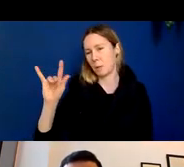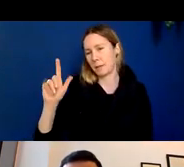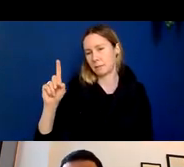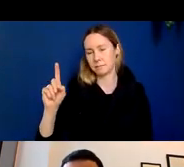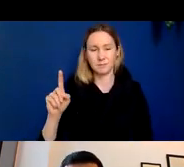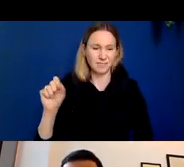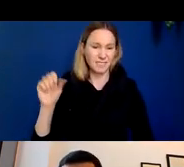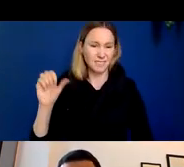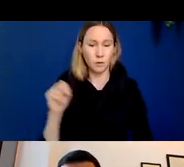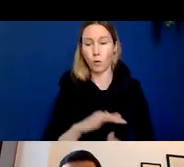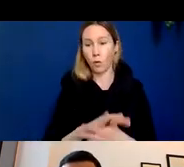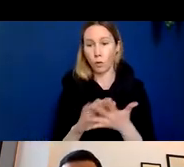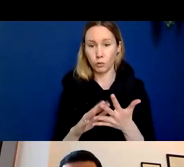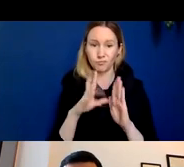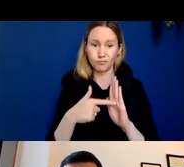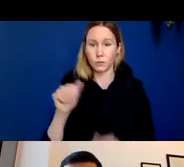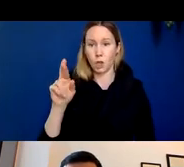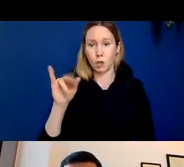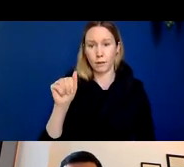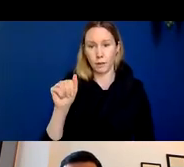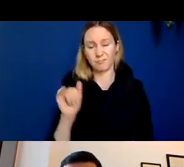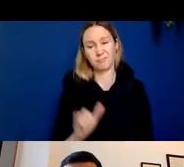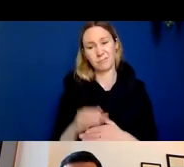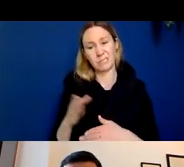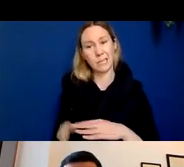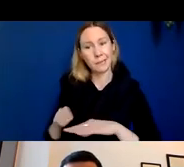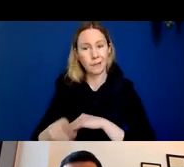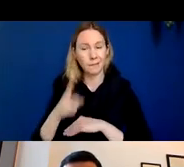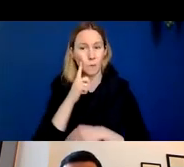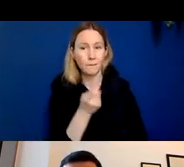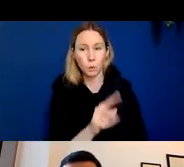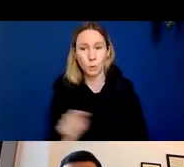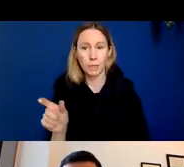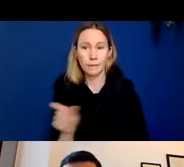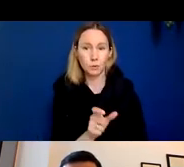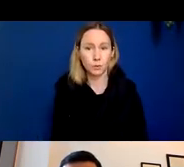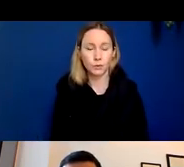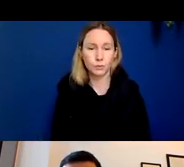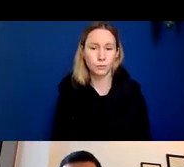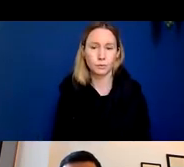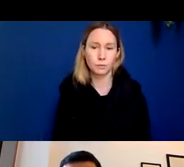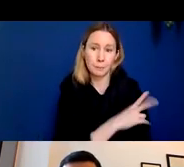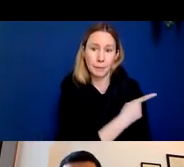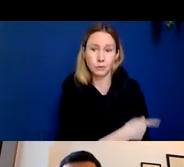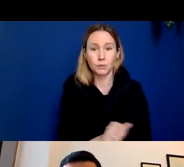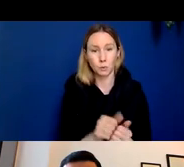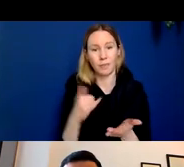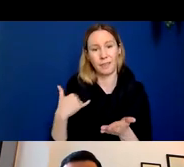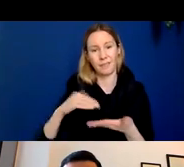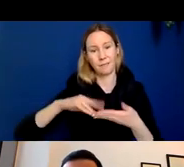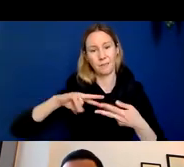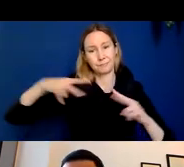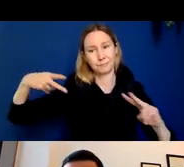did demonstrate ARIA as a side effect in some individuals particularly patients who carried this APOE4 gene